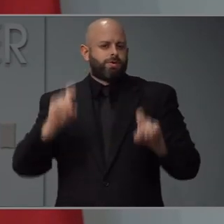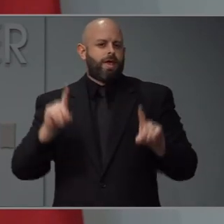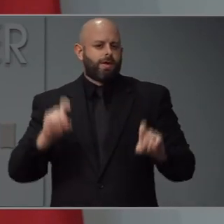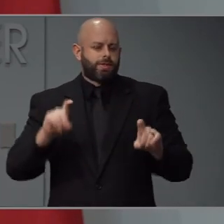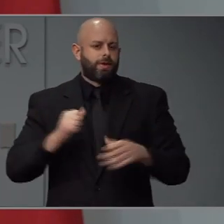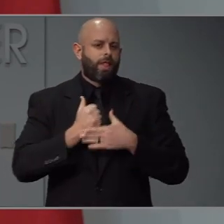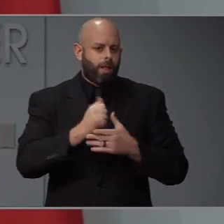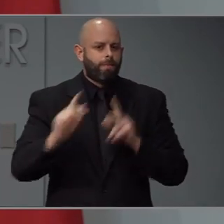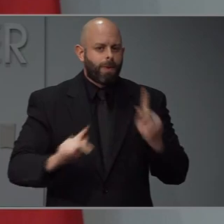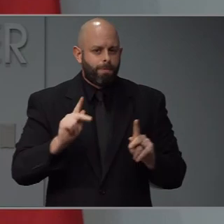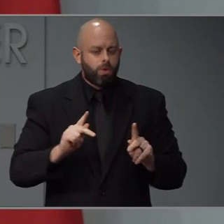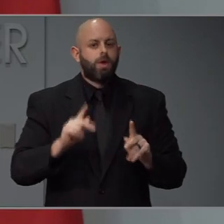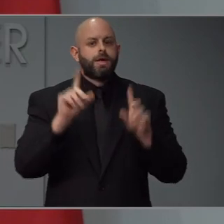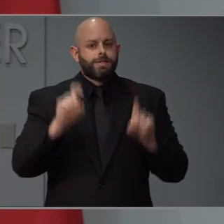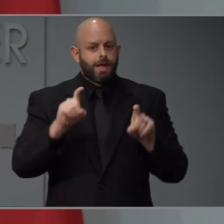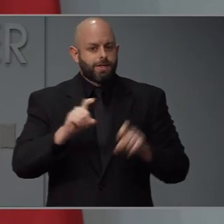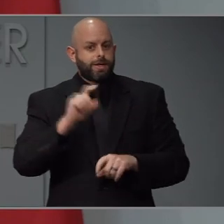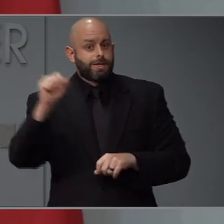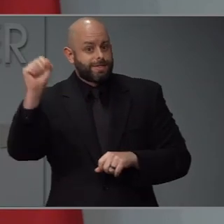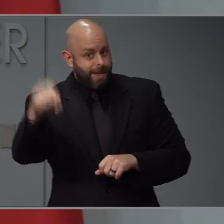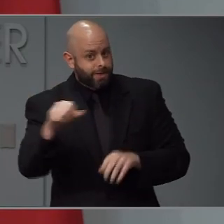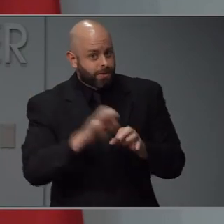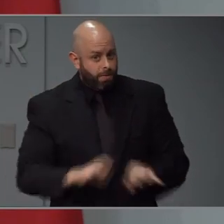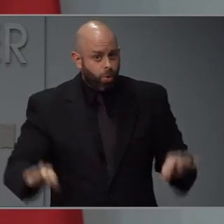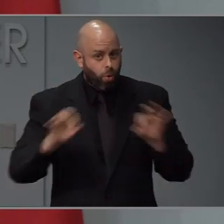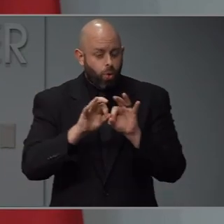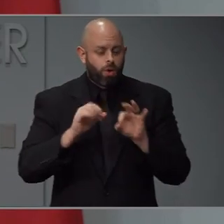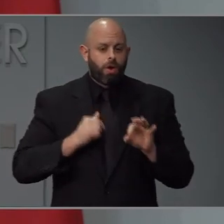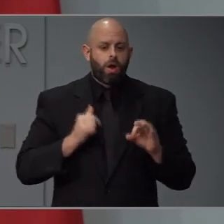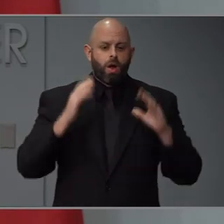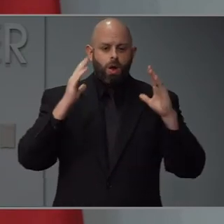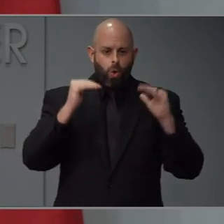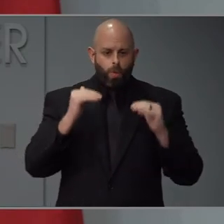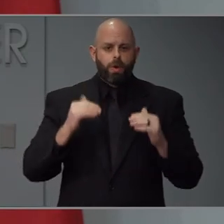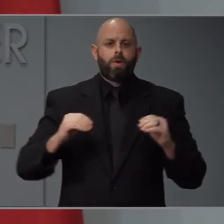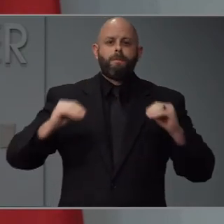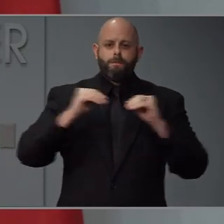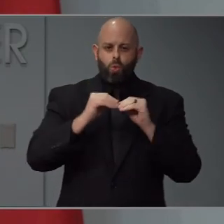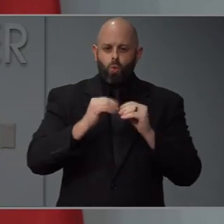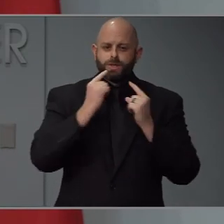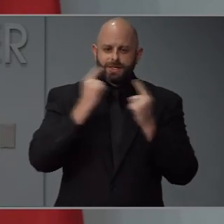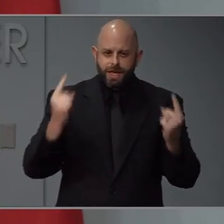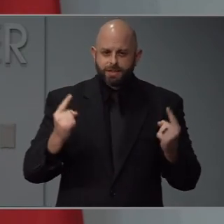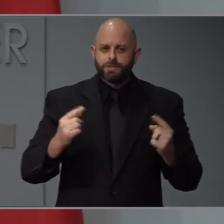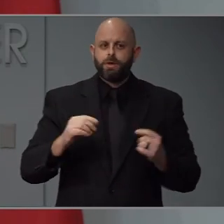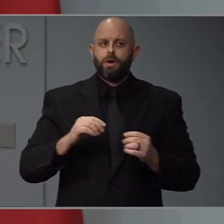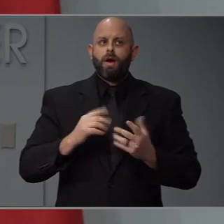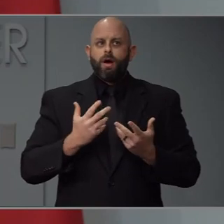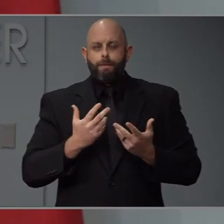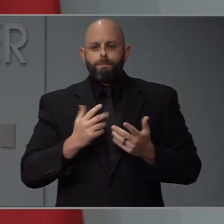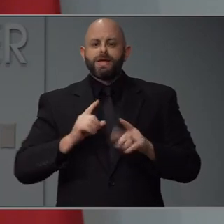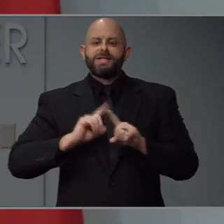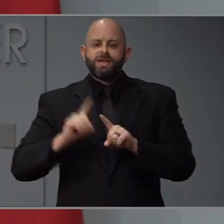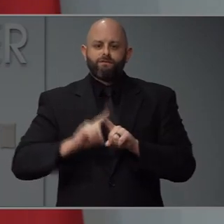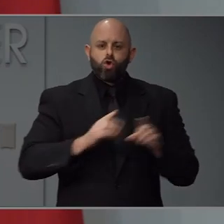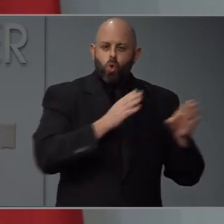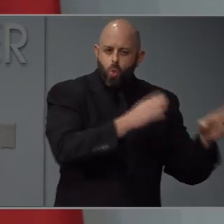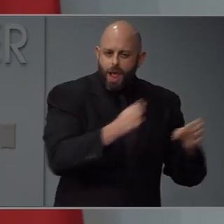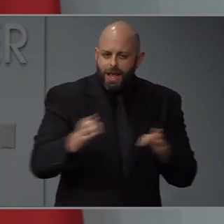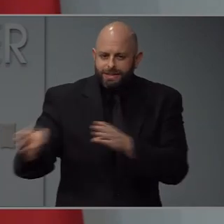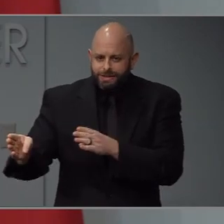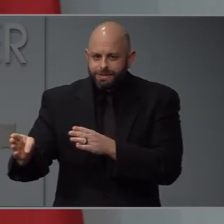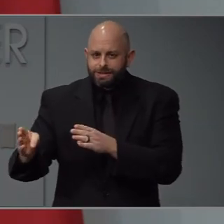to, again, do the testing that we want. I'm hoping that we have more success at different ways of collecting